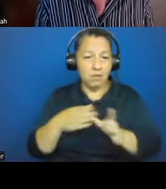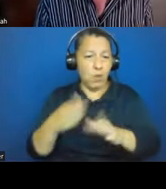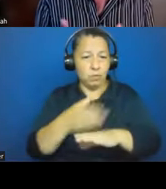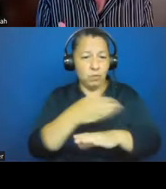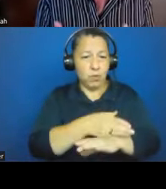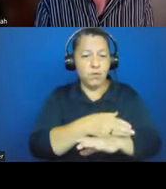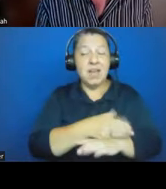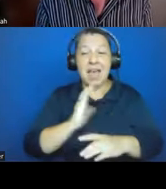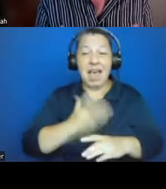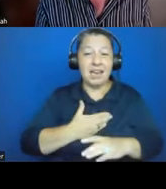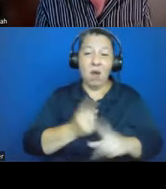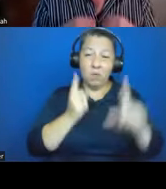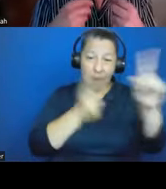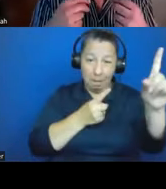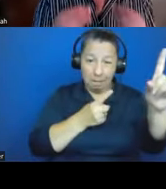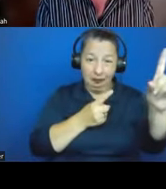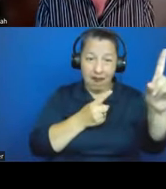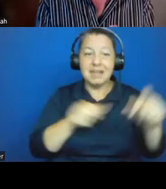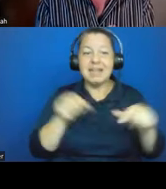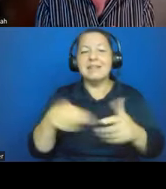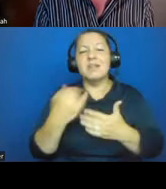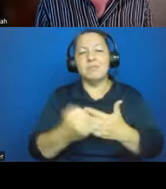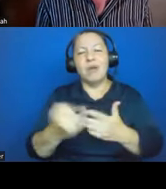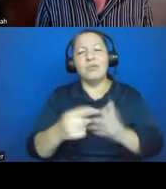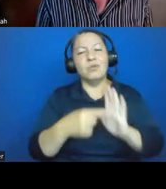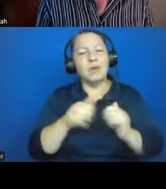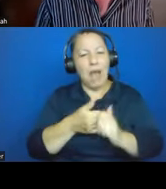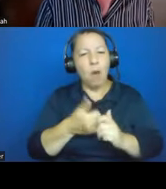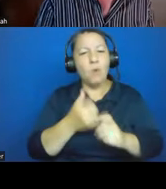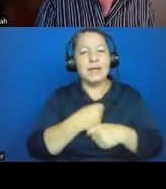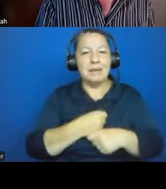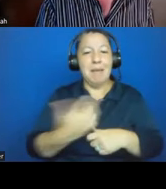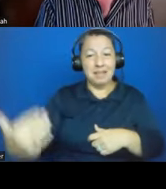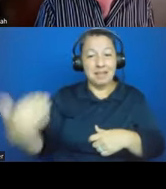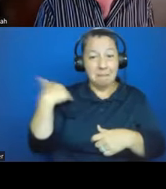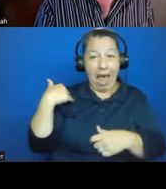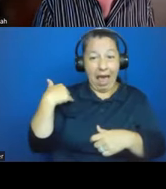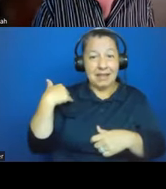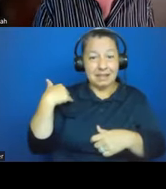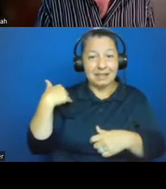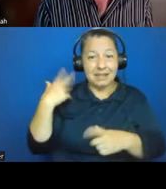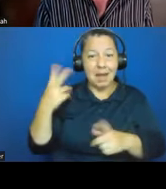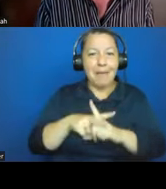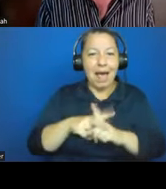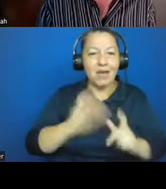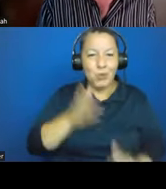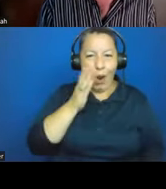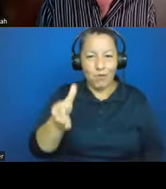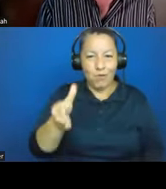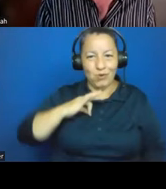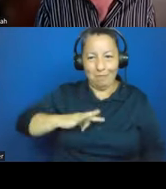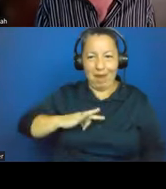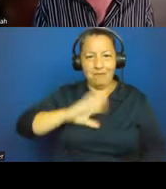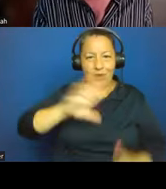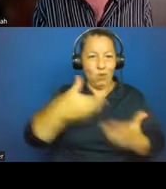is that this project effectively shows how we can operationalize the past for the benefit of humanity. And I'll just make a shameless